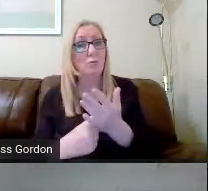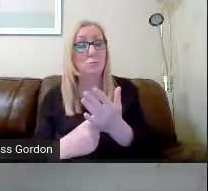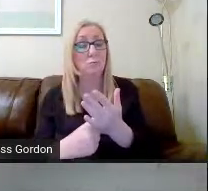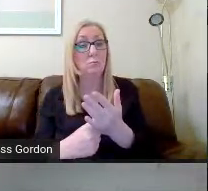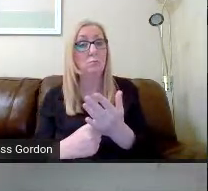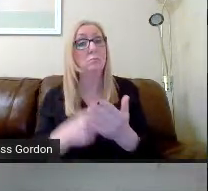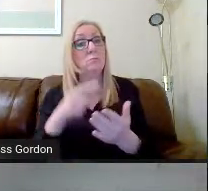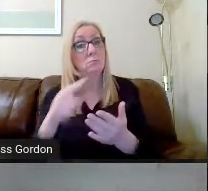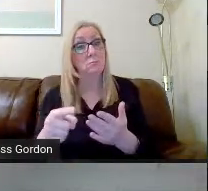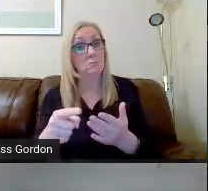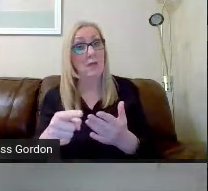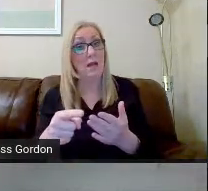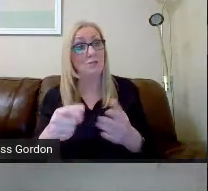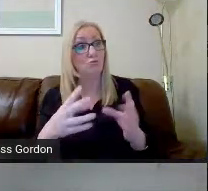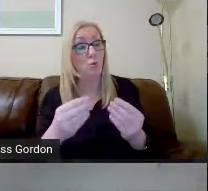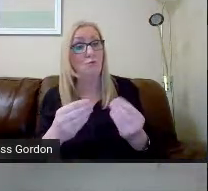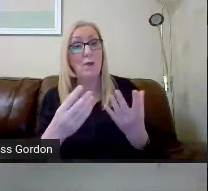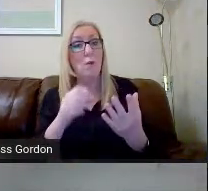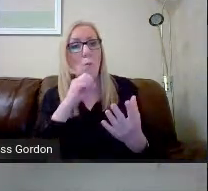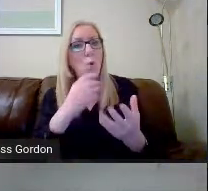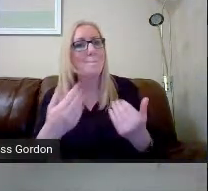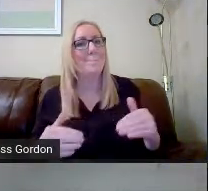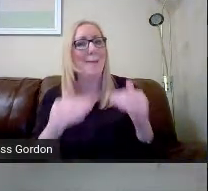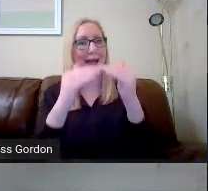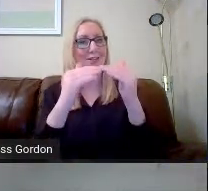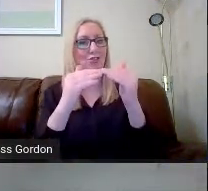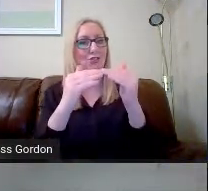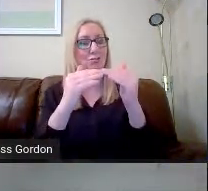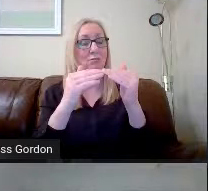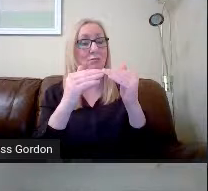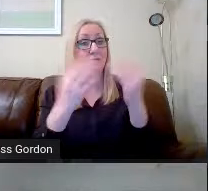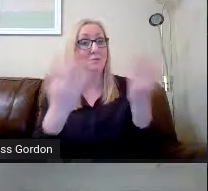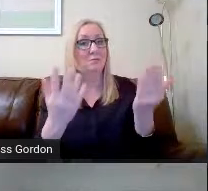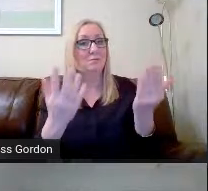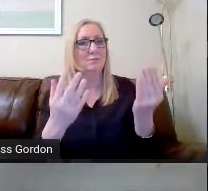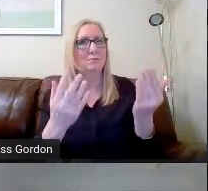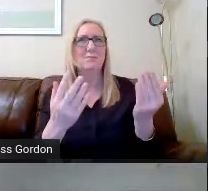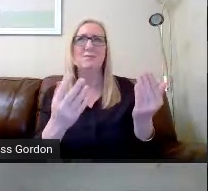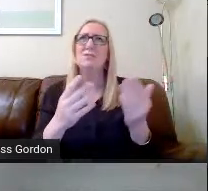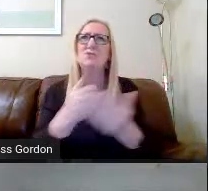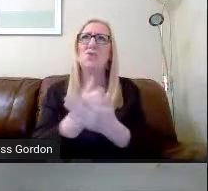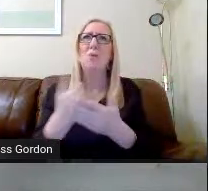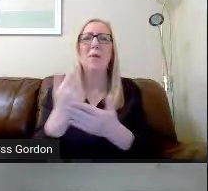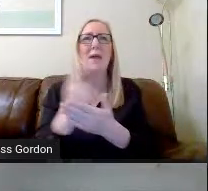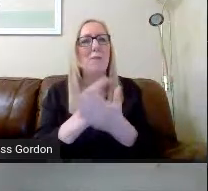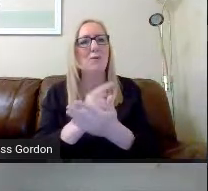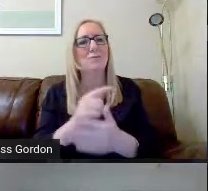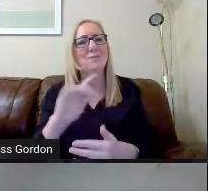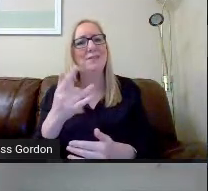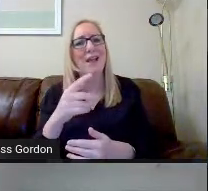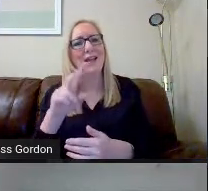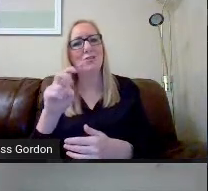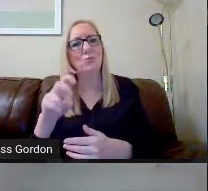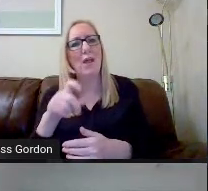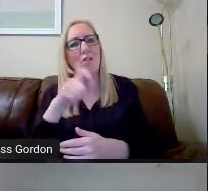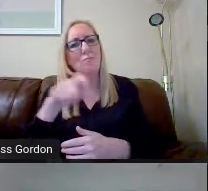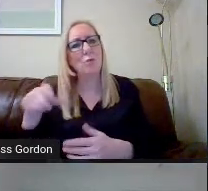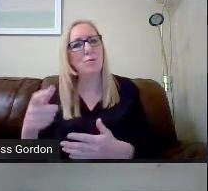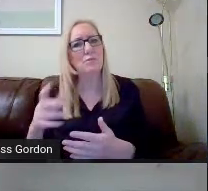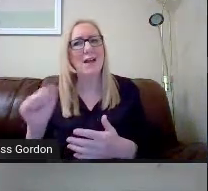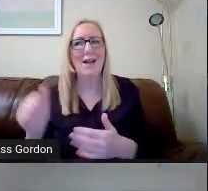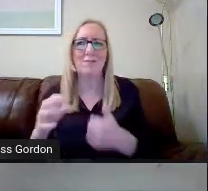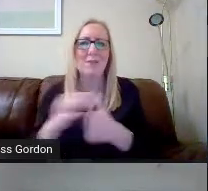won't match that in terms of efficiency. It's normally around around about 10, 12 pupils that have to be re